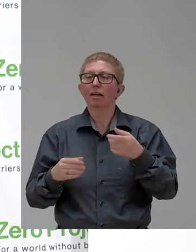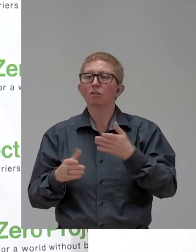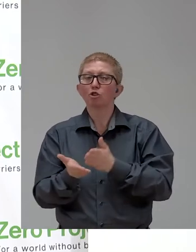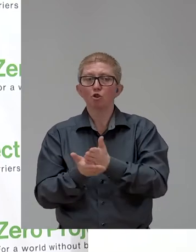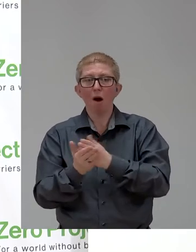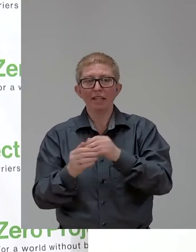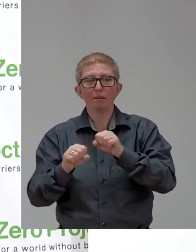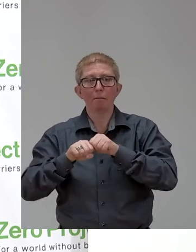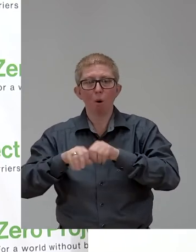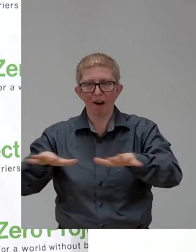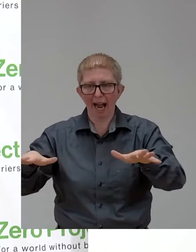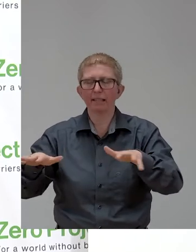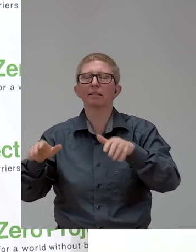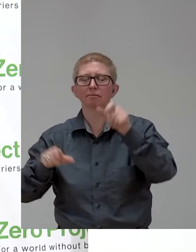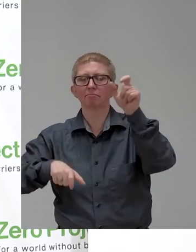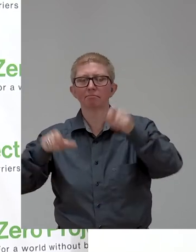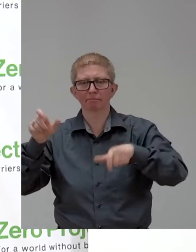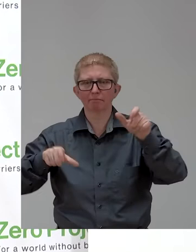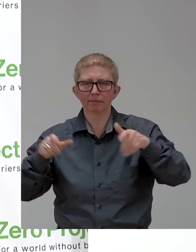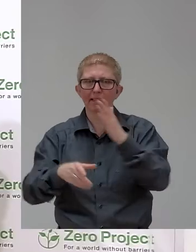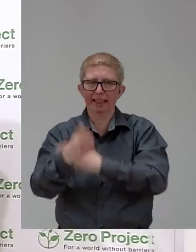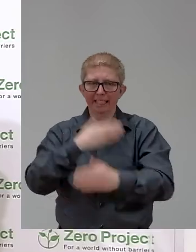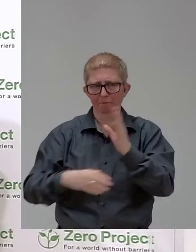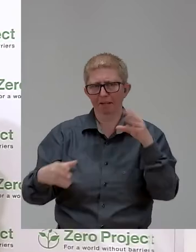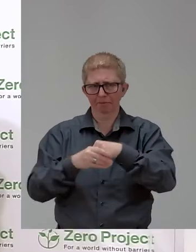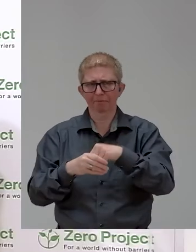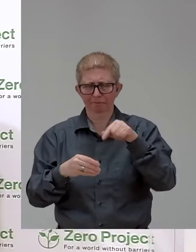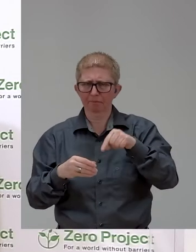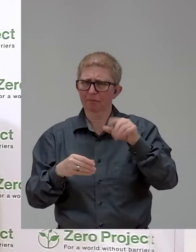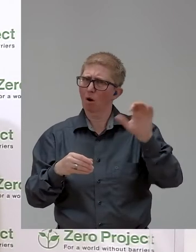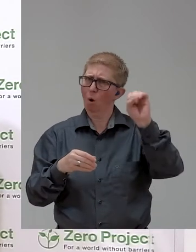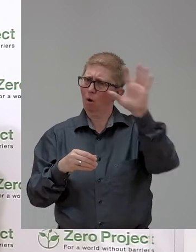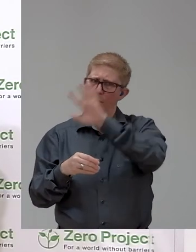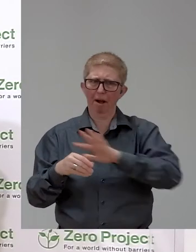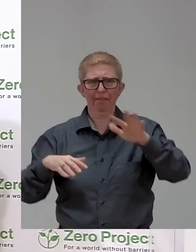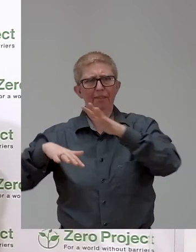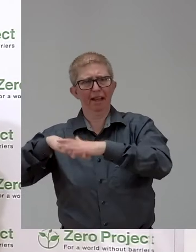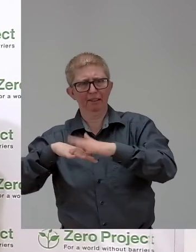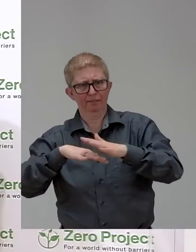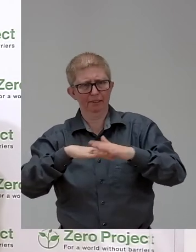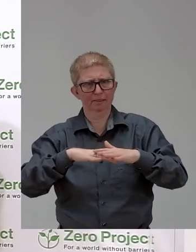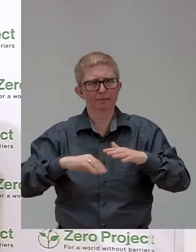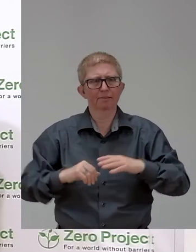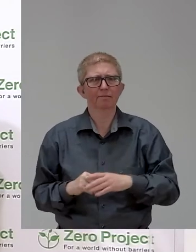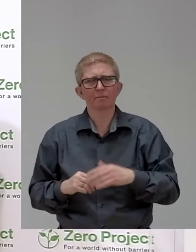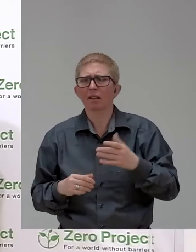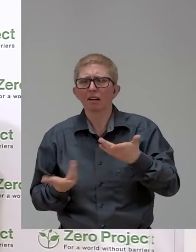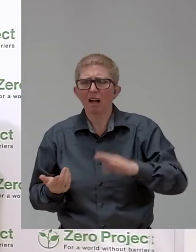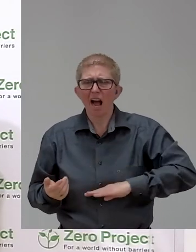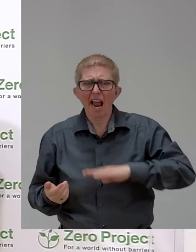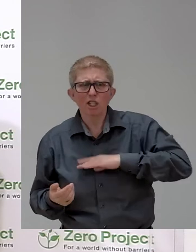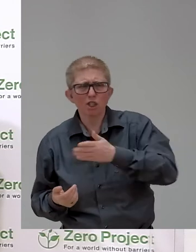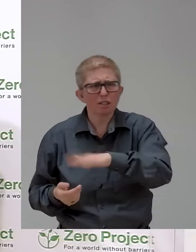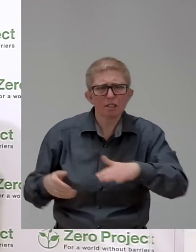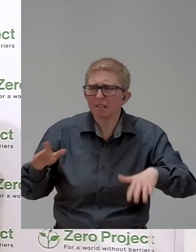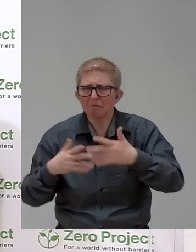network. Very good. What did you particularly like about the Sevo TVS? We saw contributions from the Middle and the Far East. Which